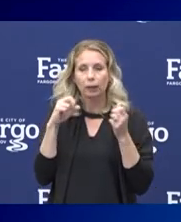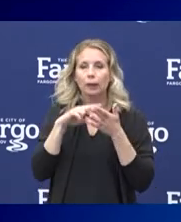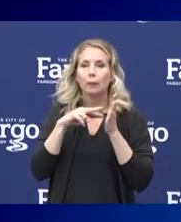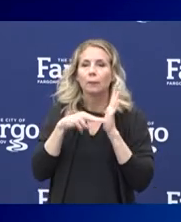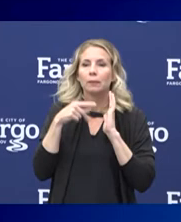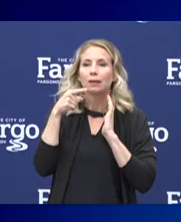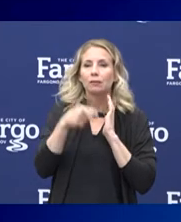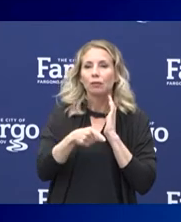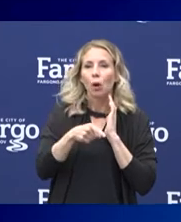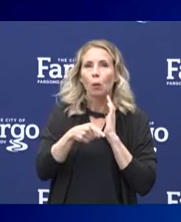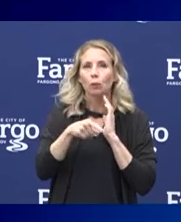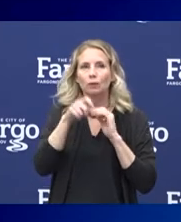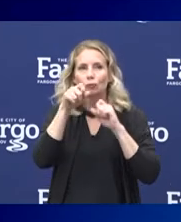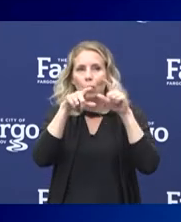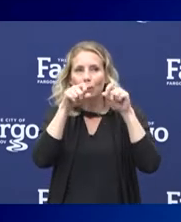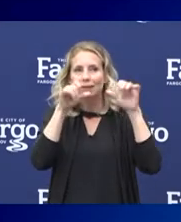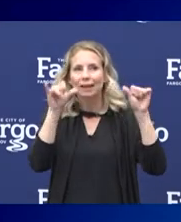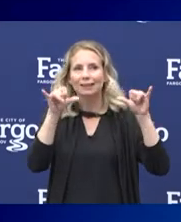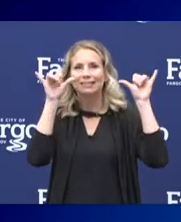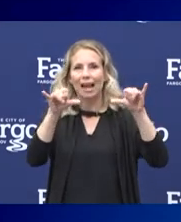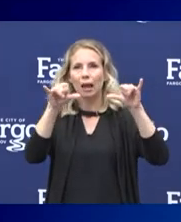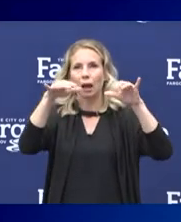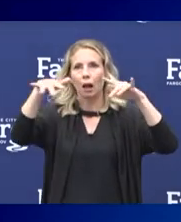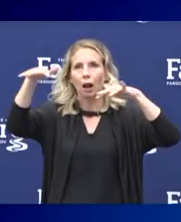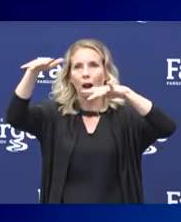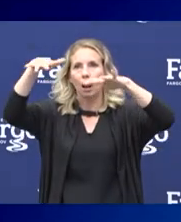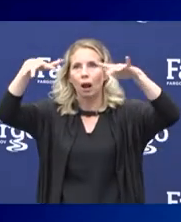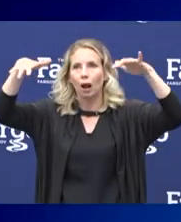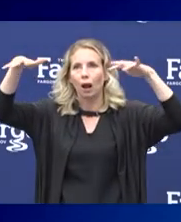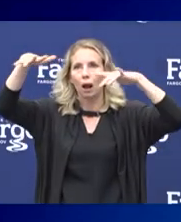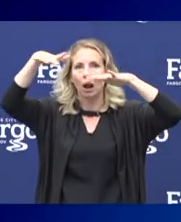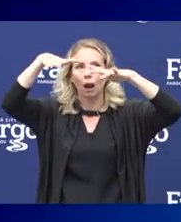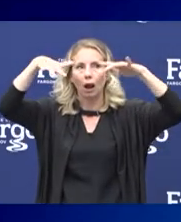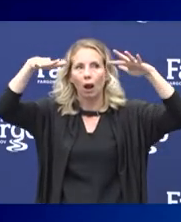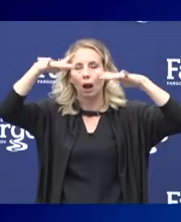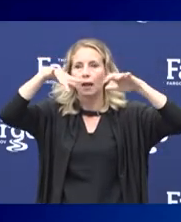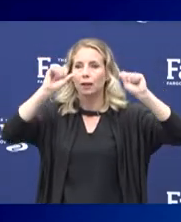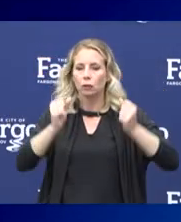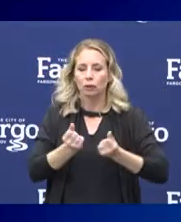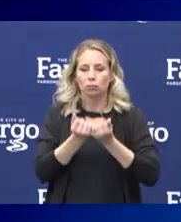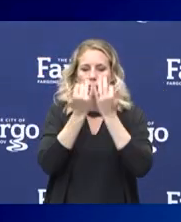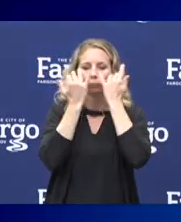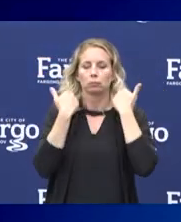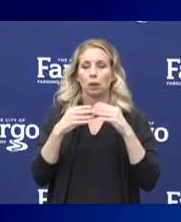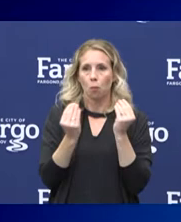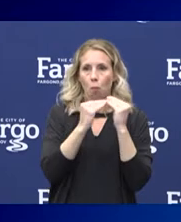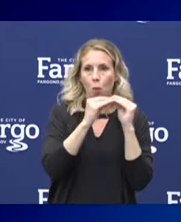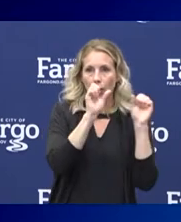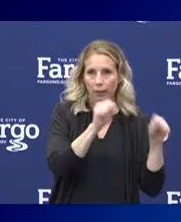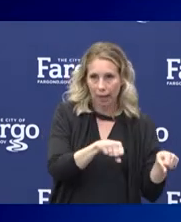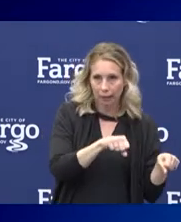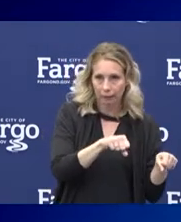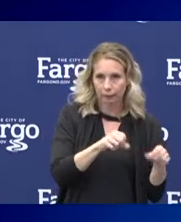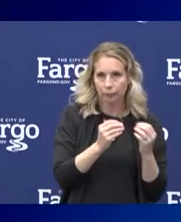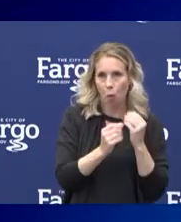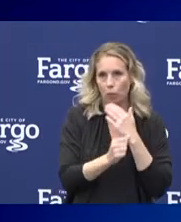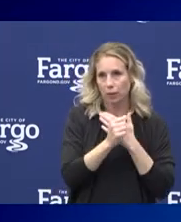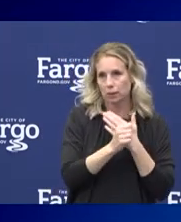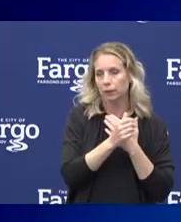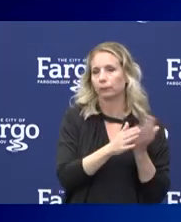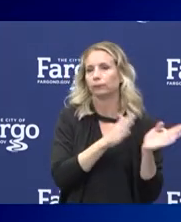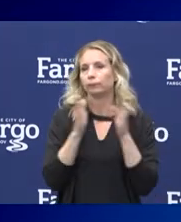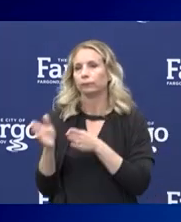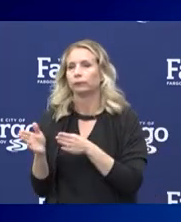and allow you to breathe in more. Lesser risks are things like outdoor activities. If you open up the windows and doors,